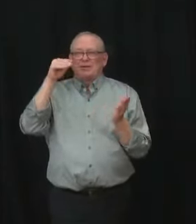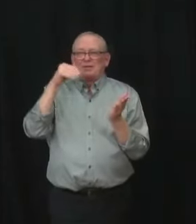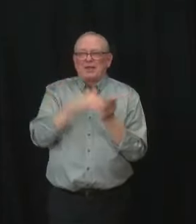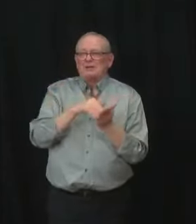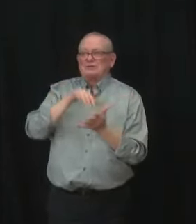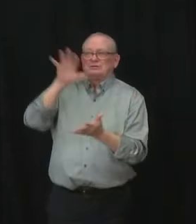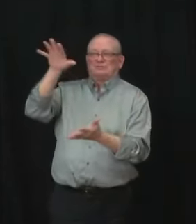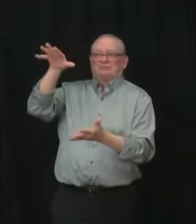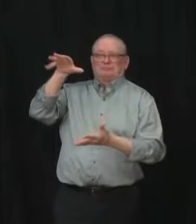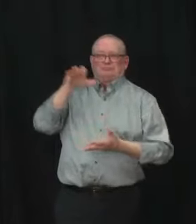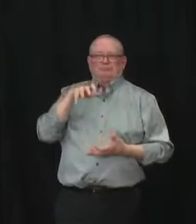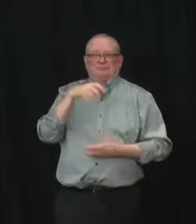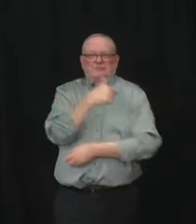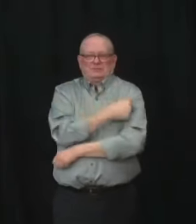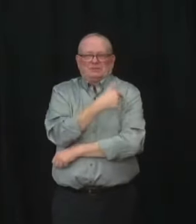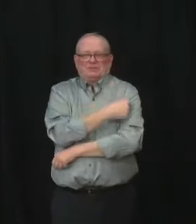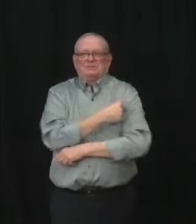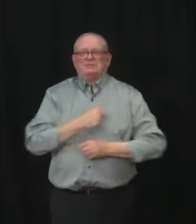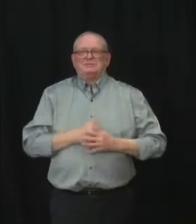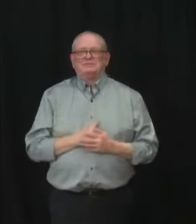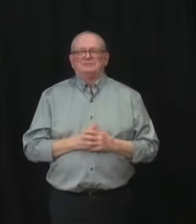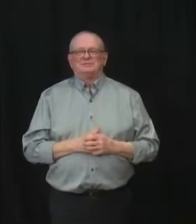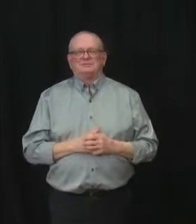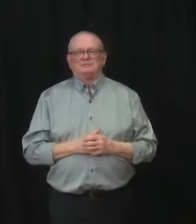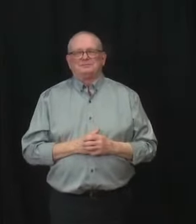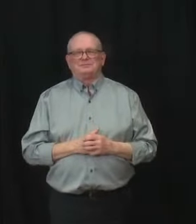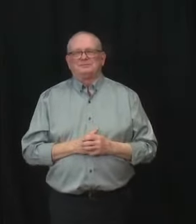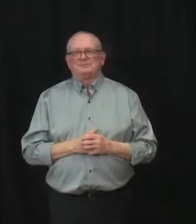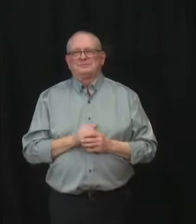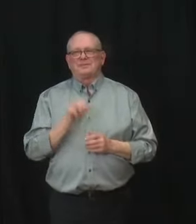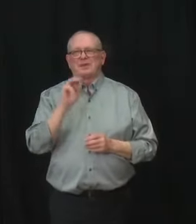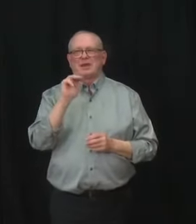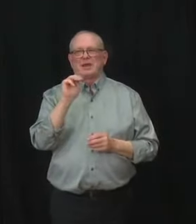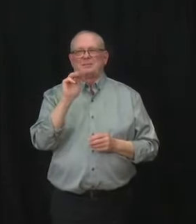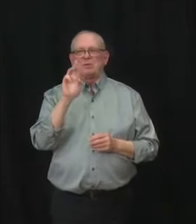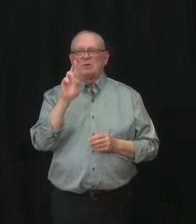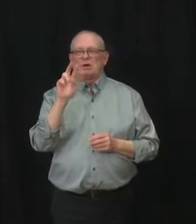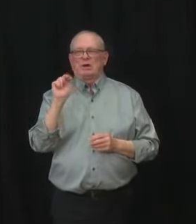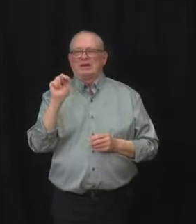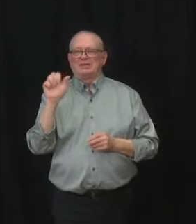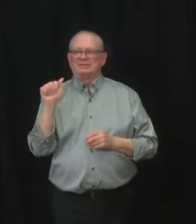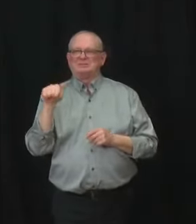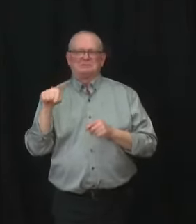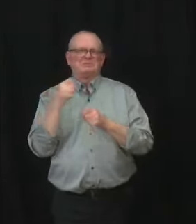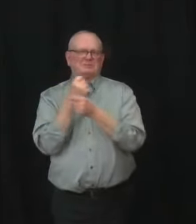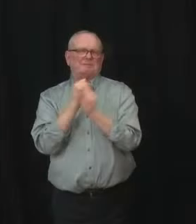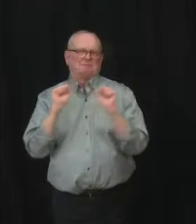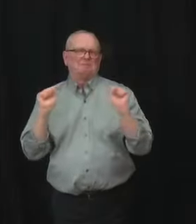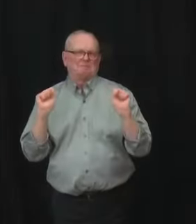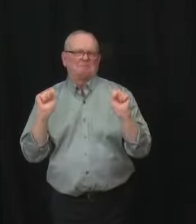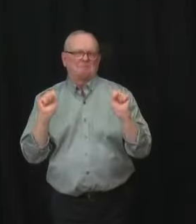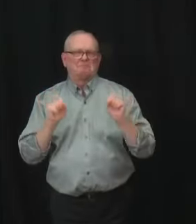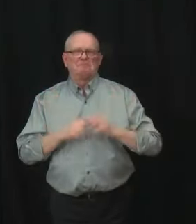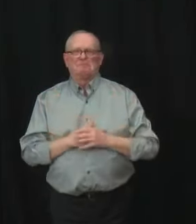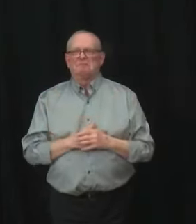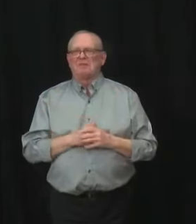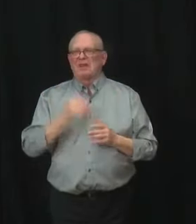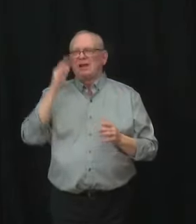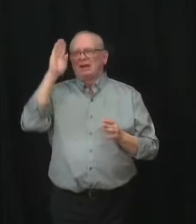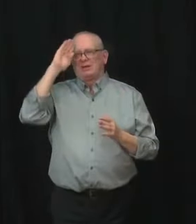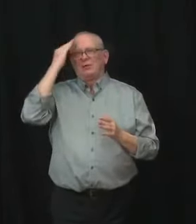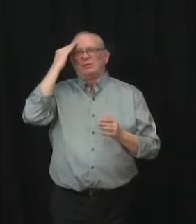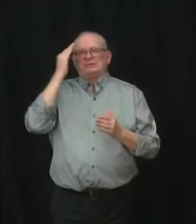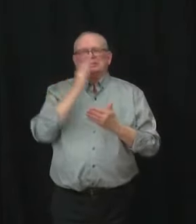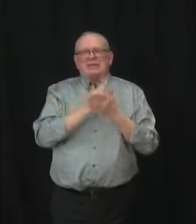mRNA vaccines are safe and effective, I know that some Albertans have been waiting for Pfizer as they prefer to receive the